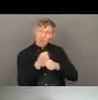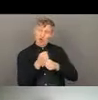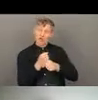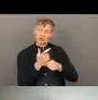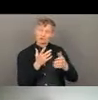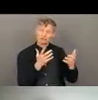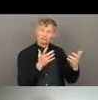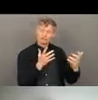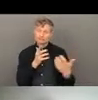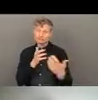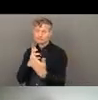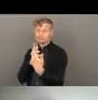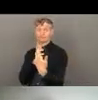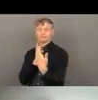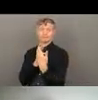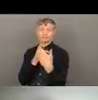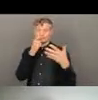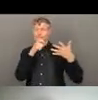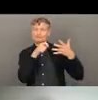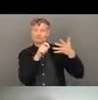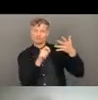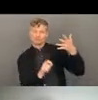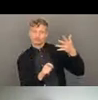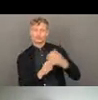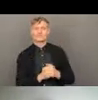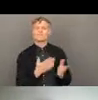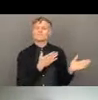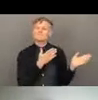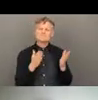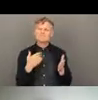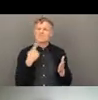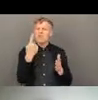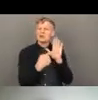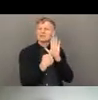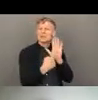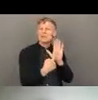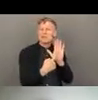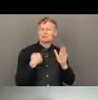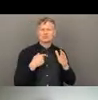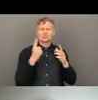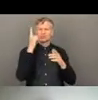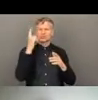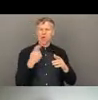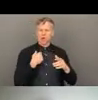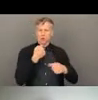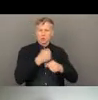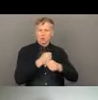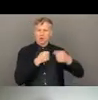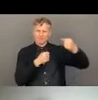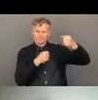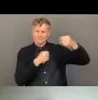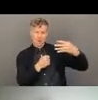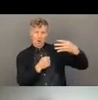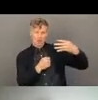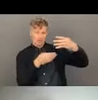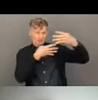to share an example with you guys, since we were started working on the fourth commitment or the fourth criteria, which